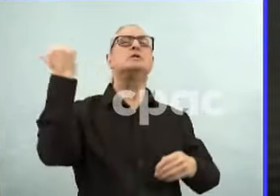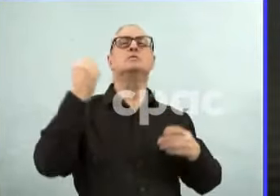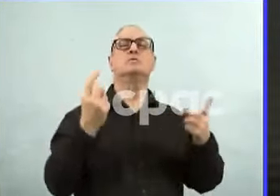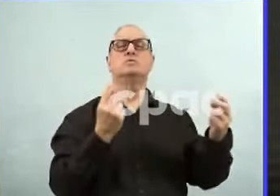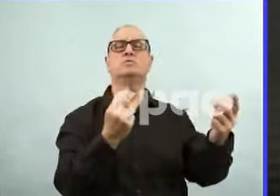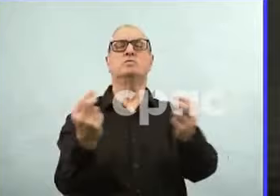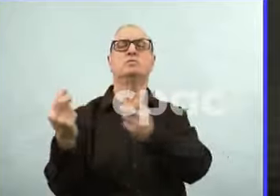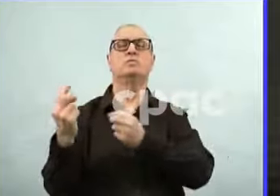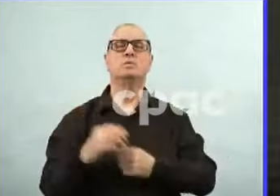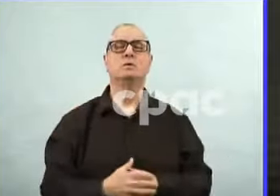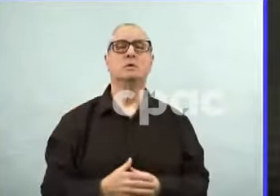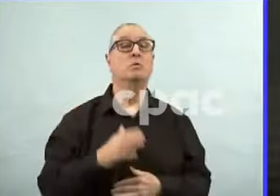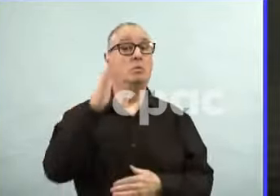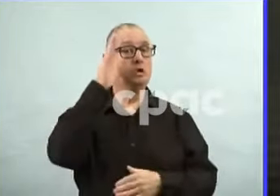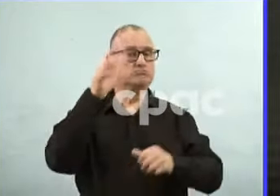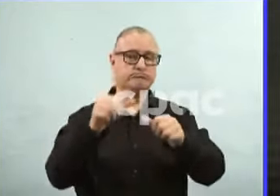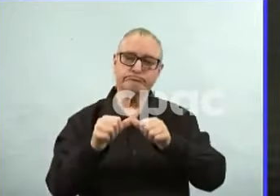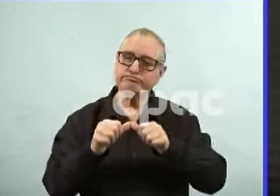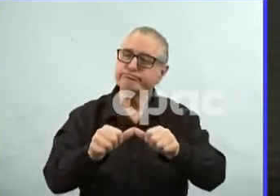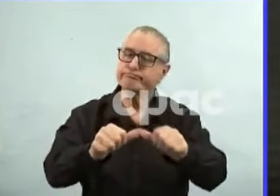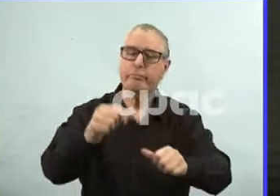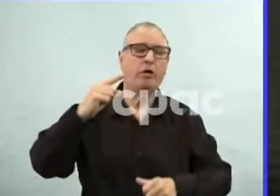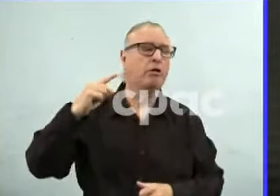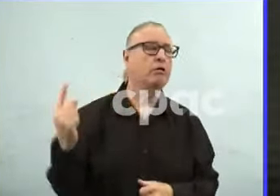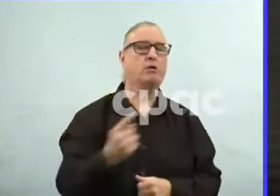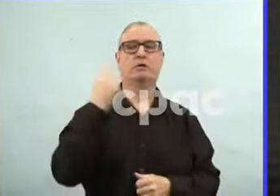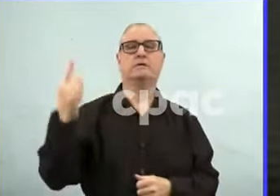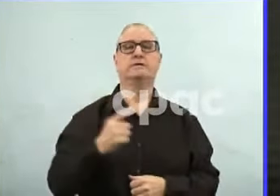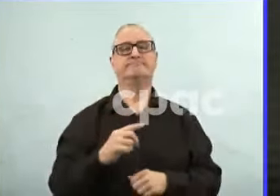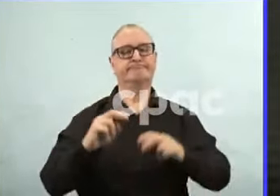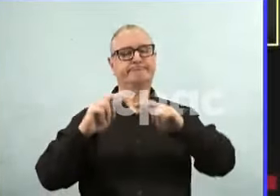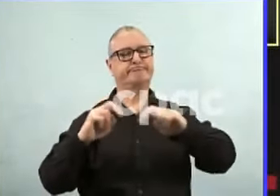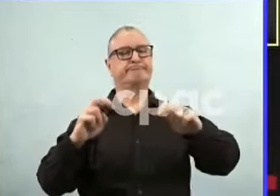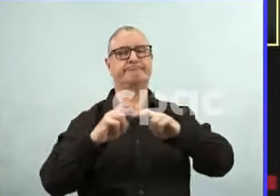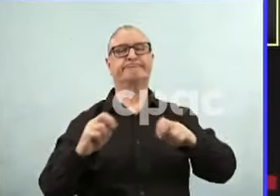continue to look at that to see what our next set of recommendations will be as well.